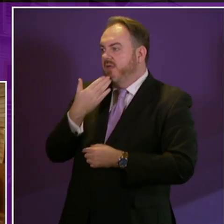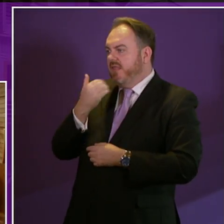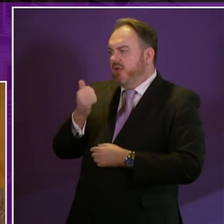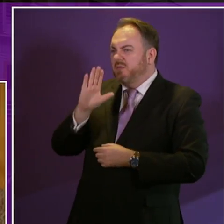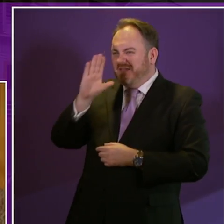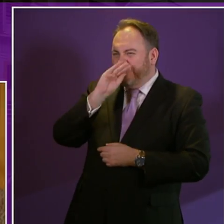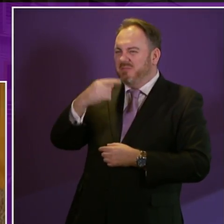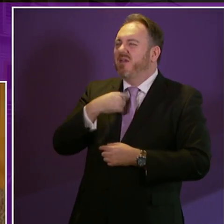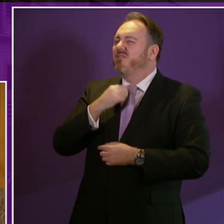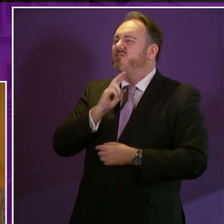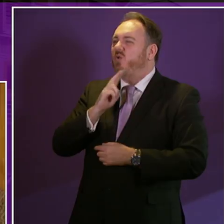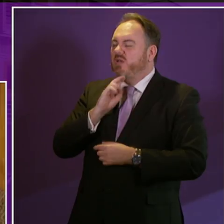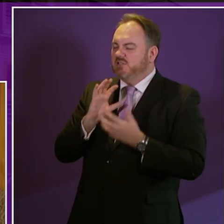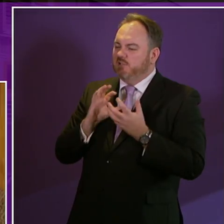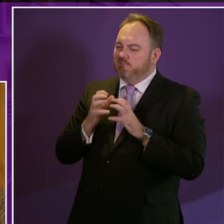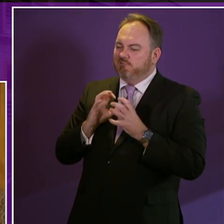croaky but just bear with me